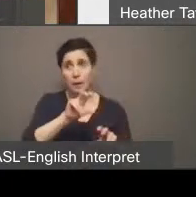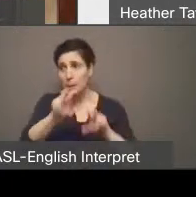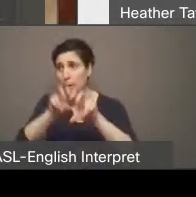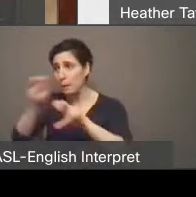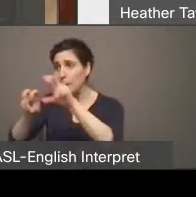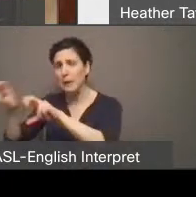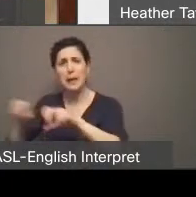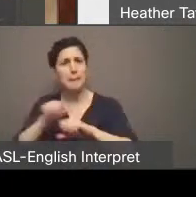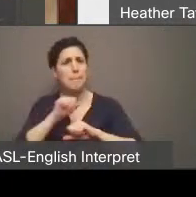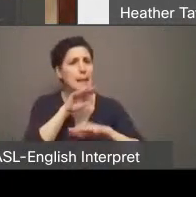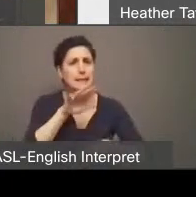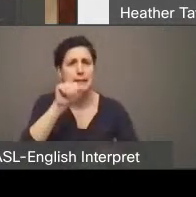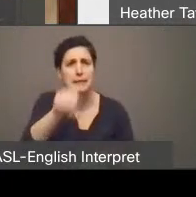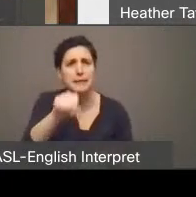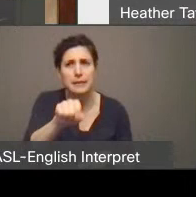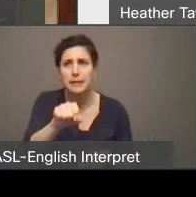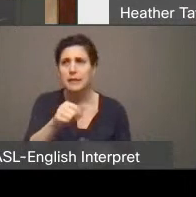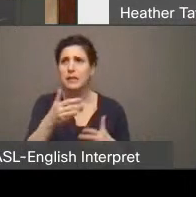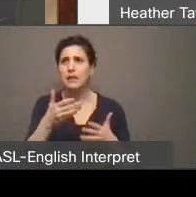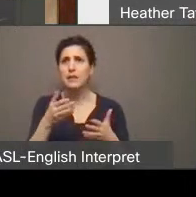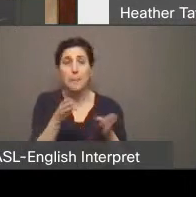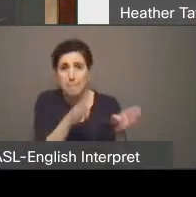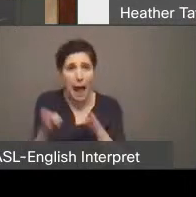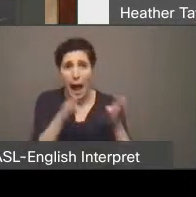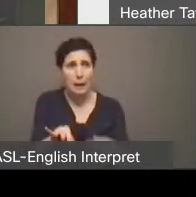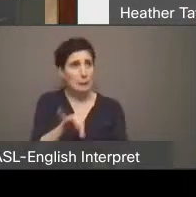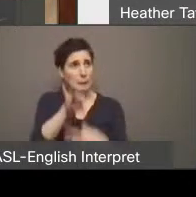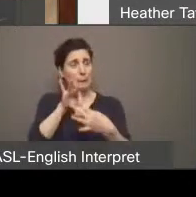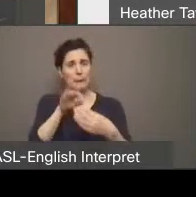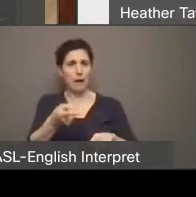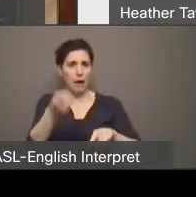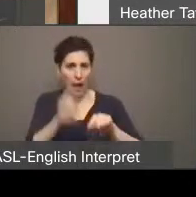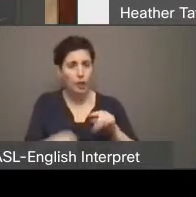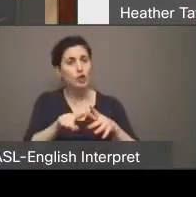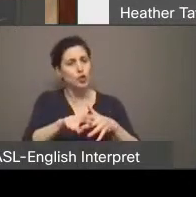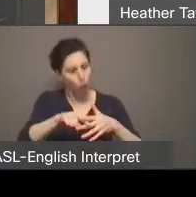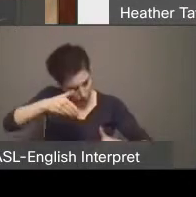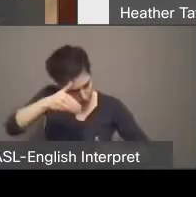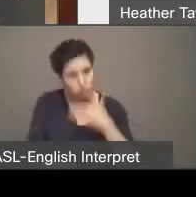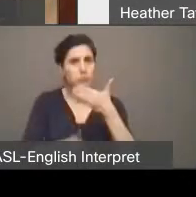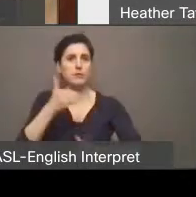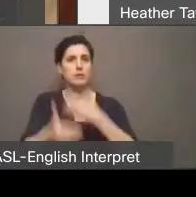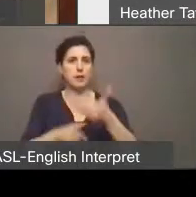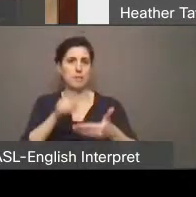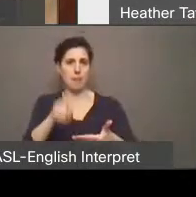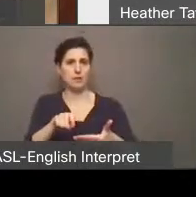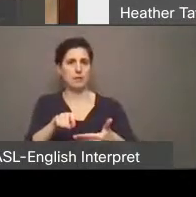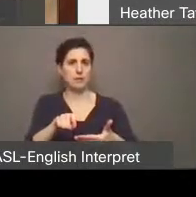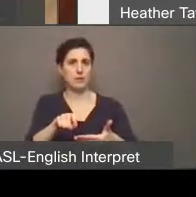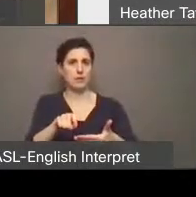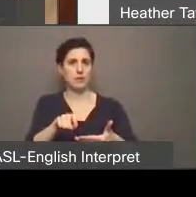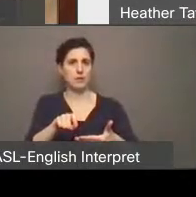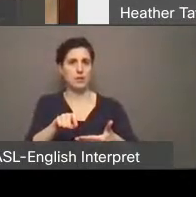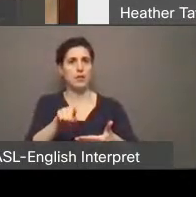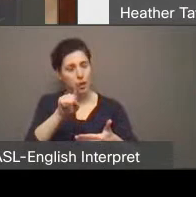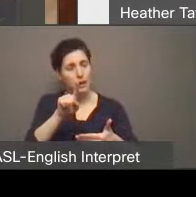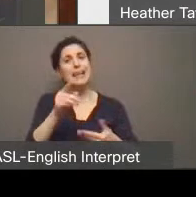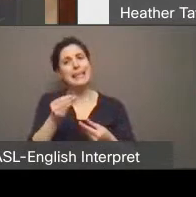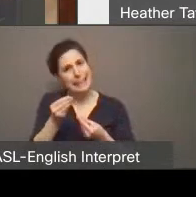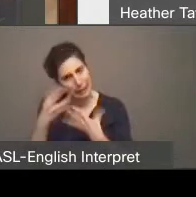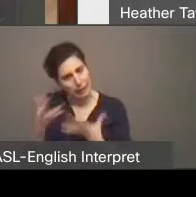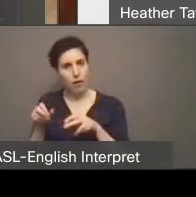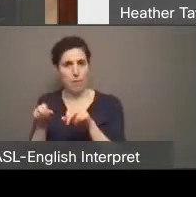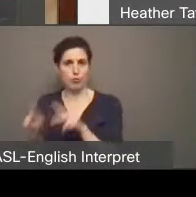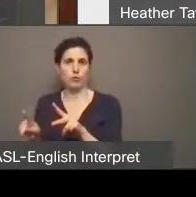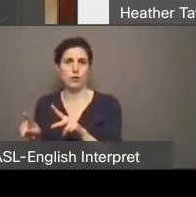perfect plan before we've even started. But if you. Give us this opportunity, it will be worth it